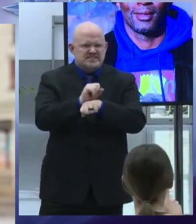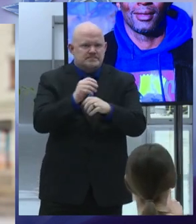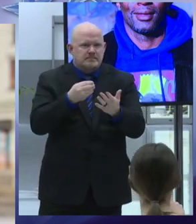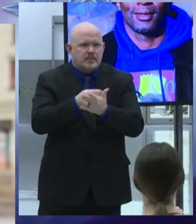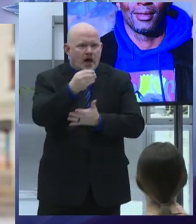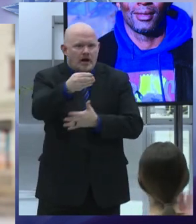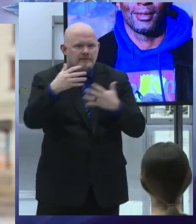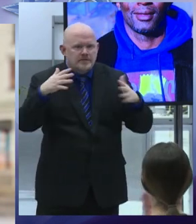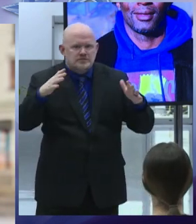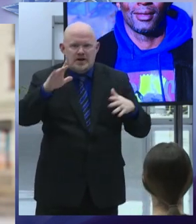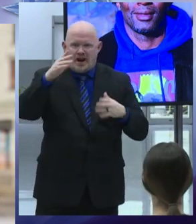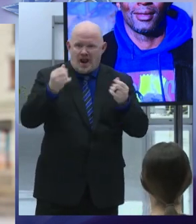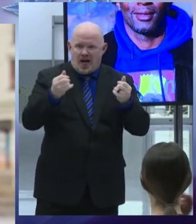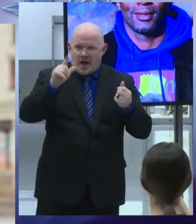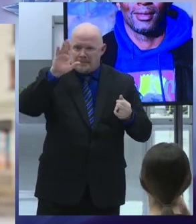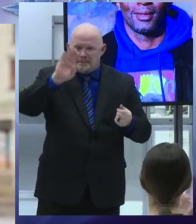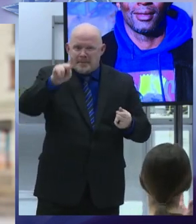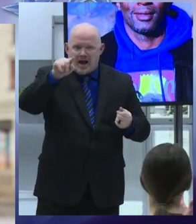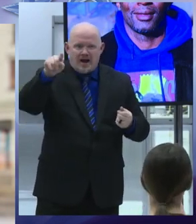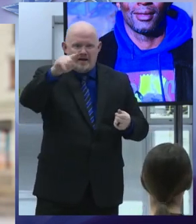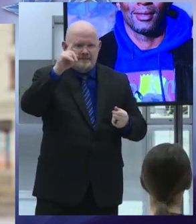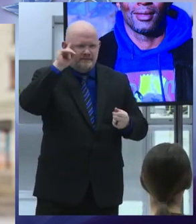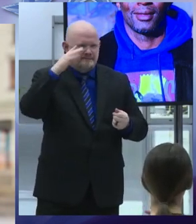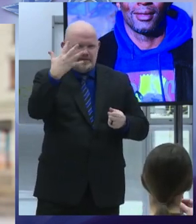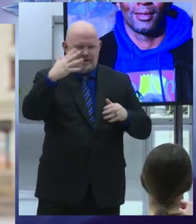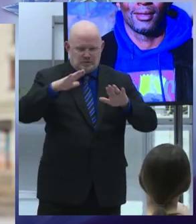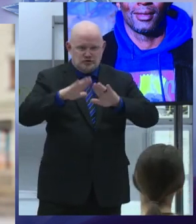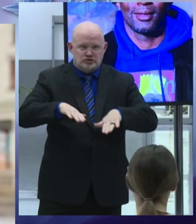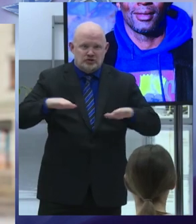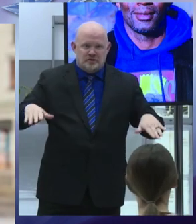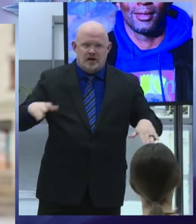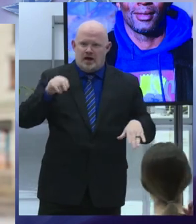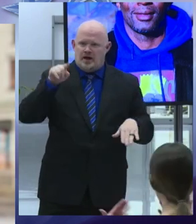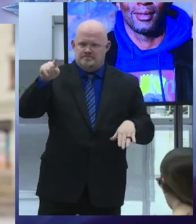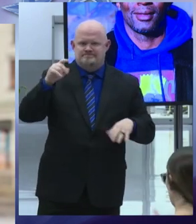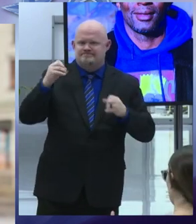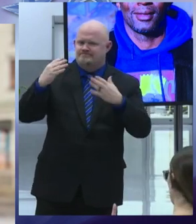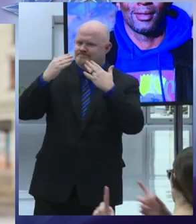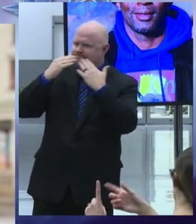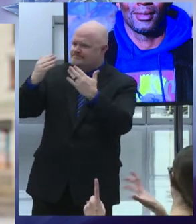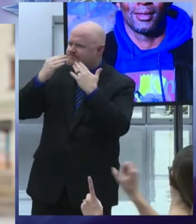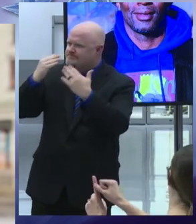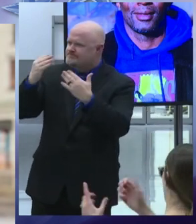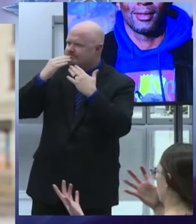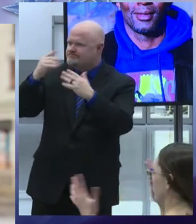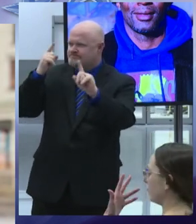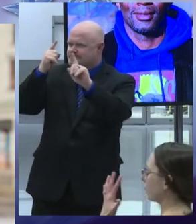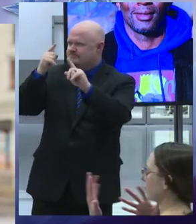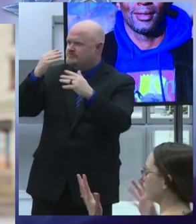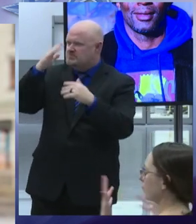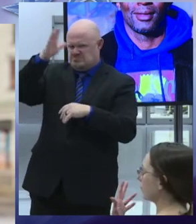park for his five children and him lamar thank you for reaching higher for your family and for our city